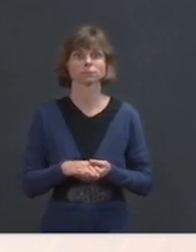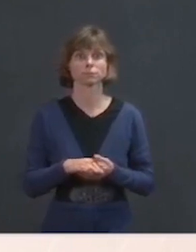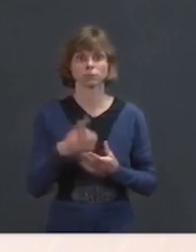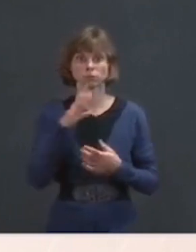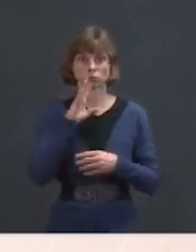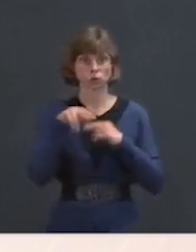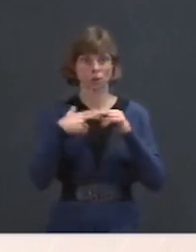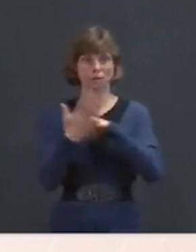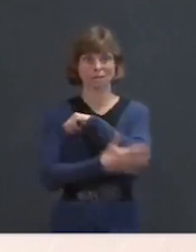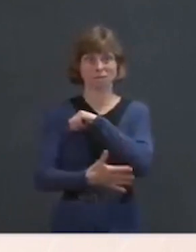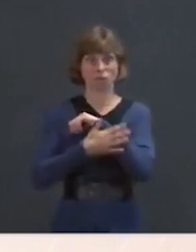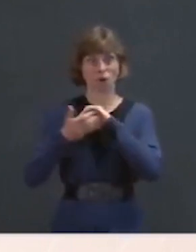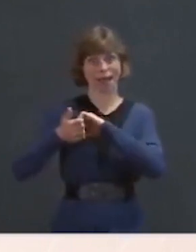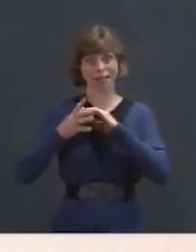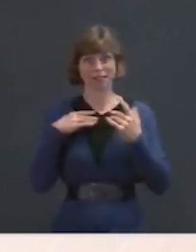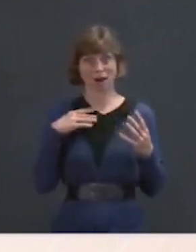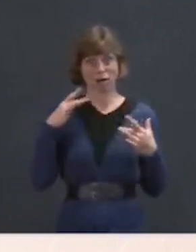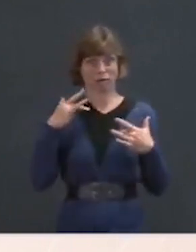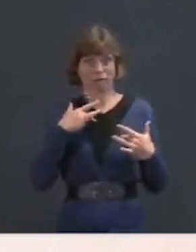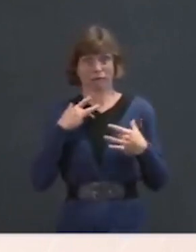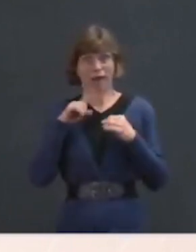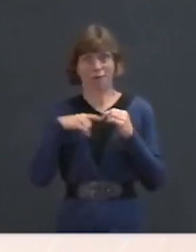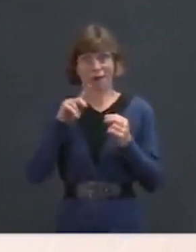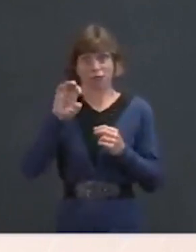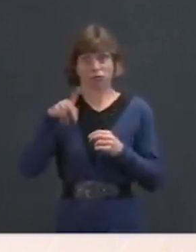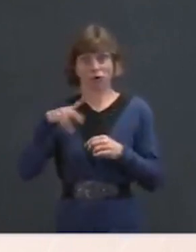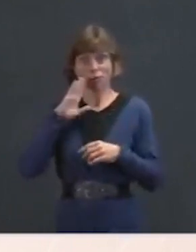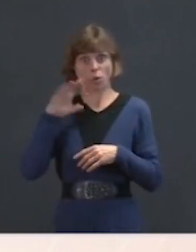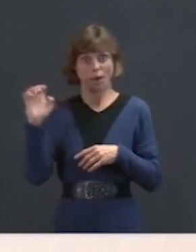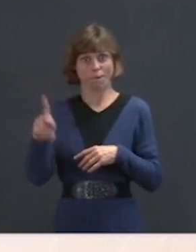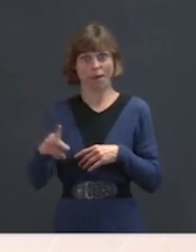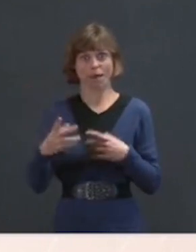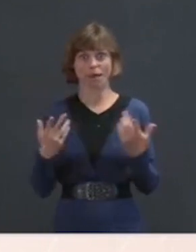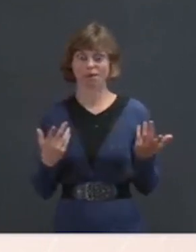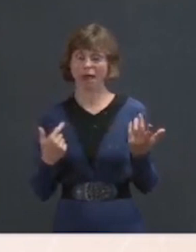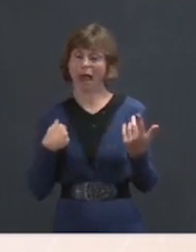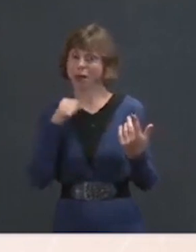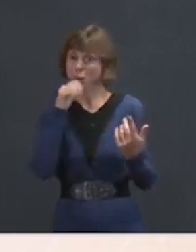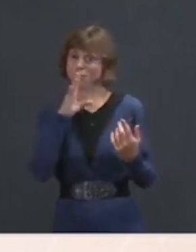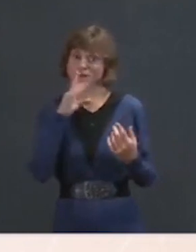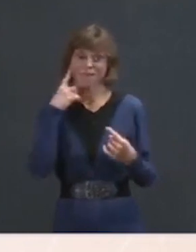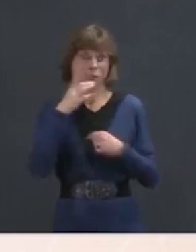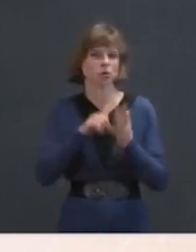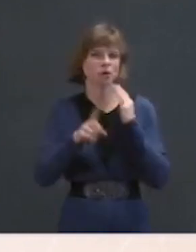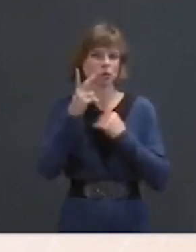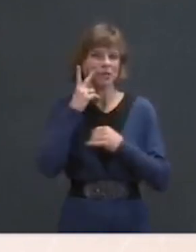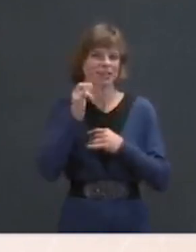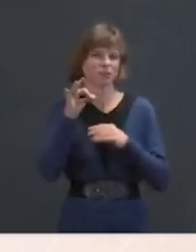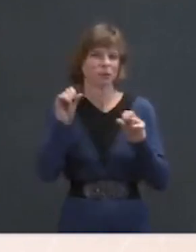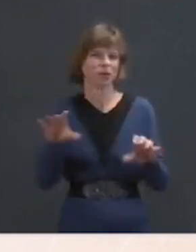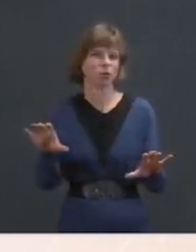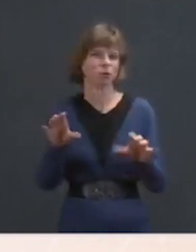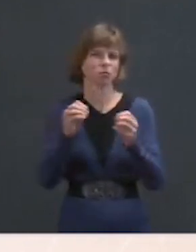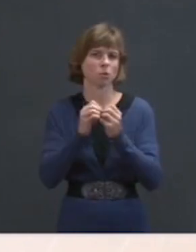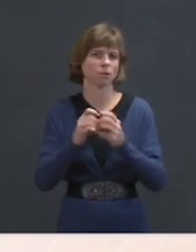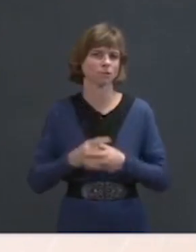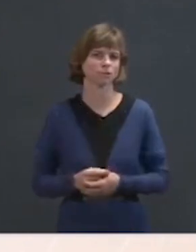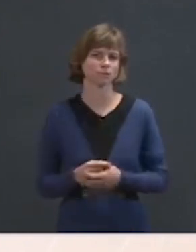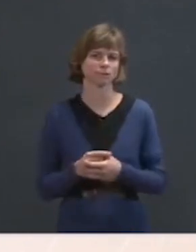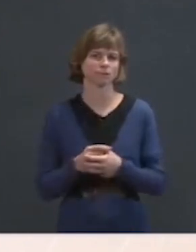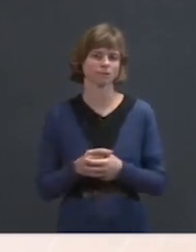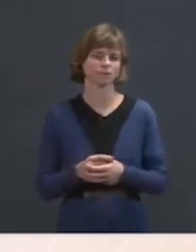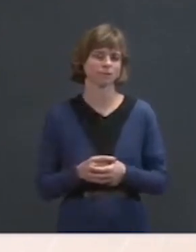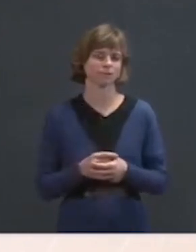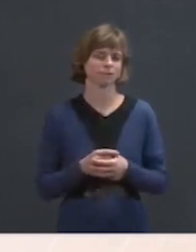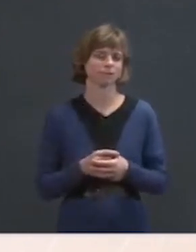of Donald Trump? I'm not a spokesperson for our foreign partners, so you'd have to ask them and see what they have to say. Yeah. Donald Trump